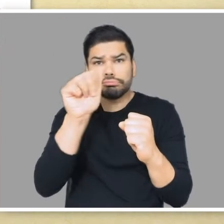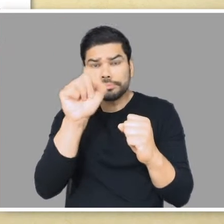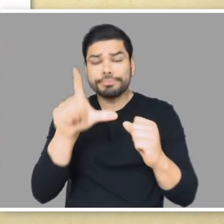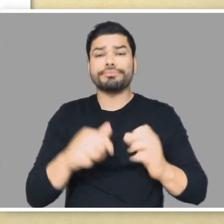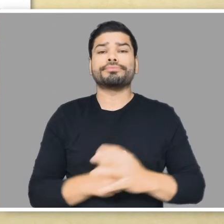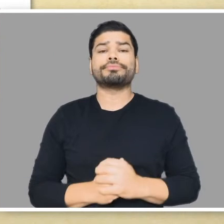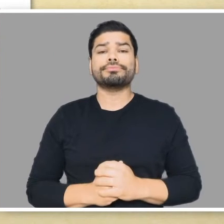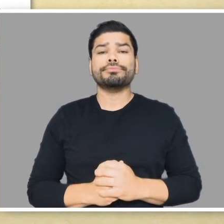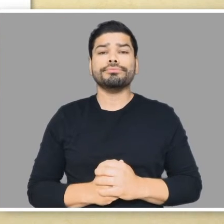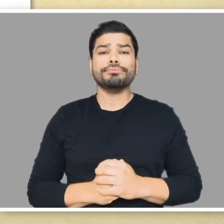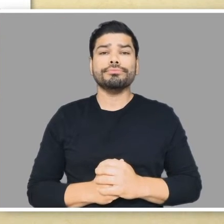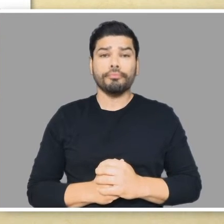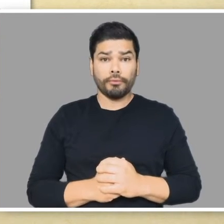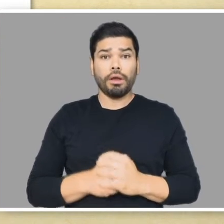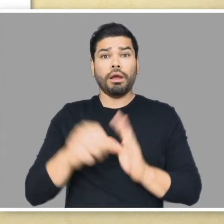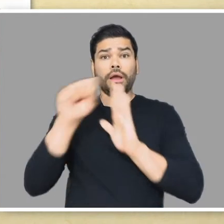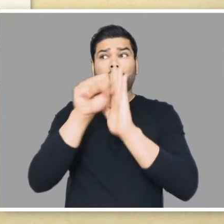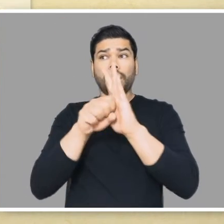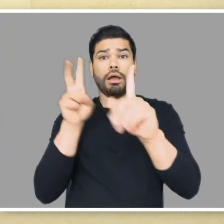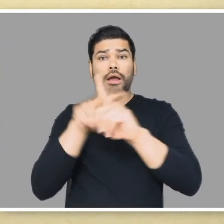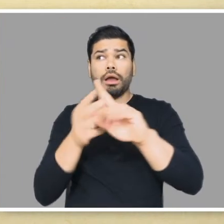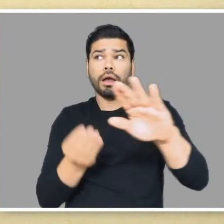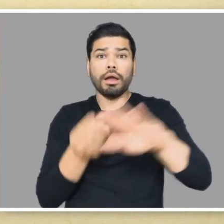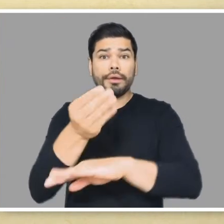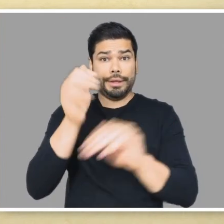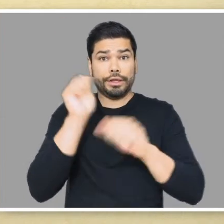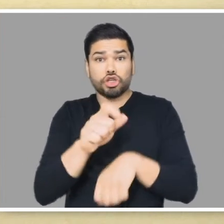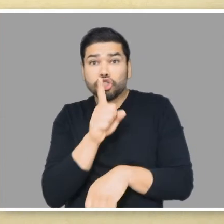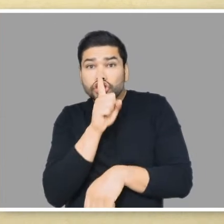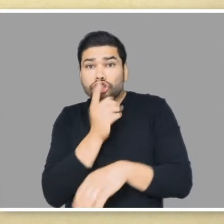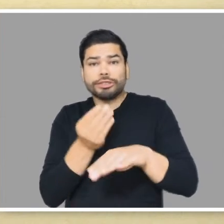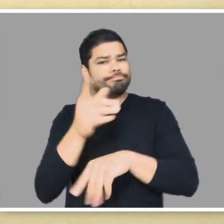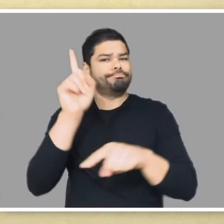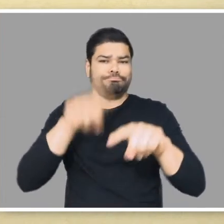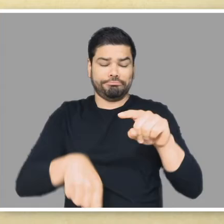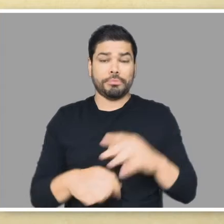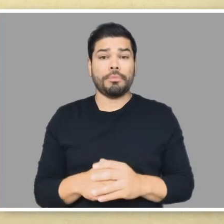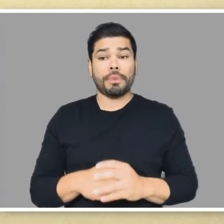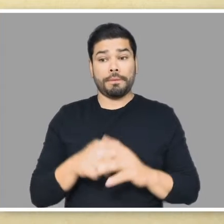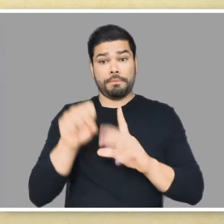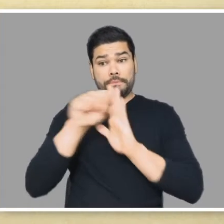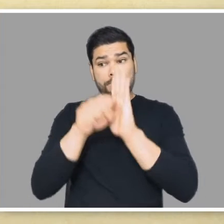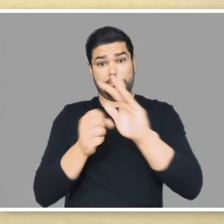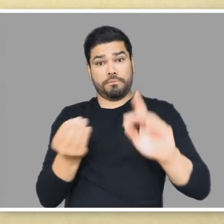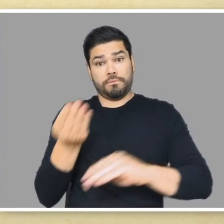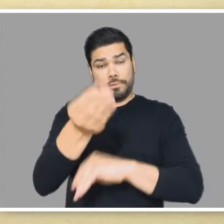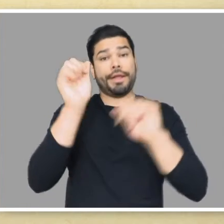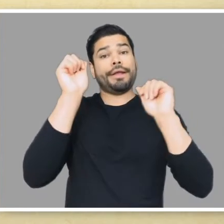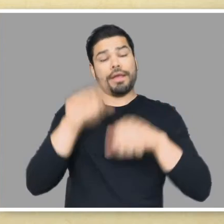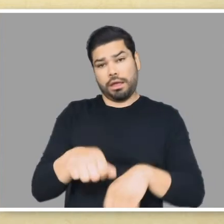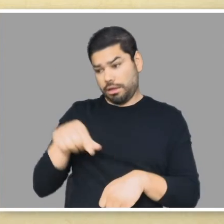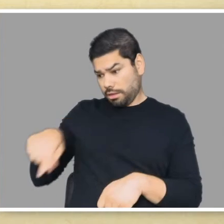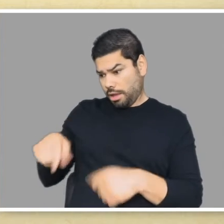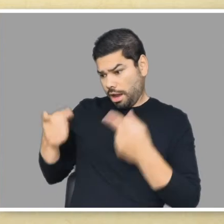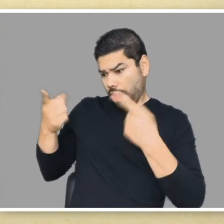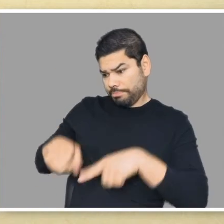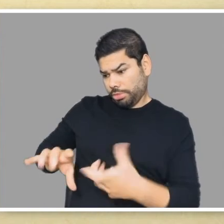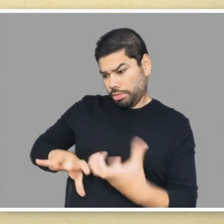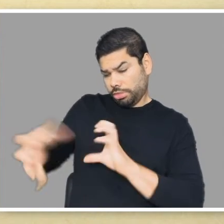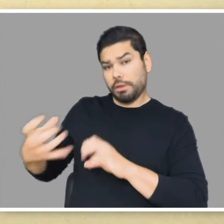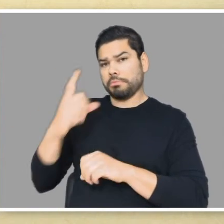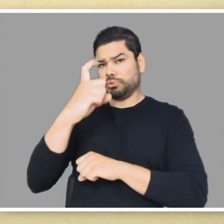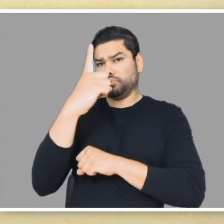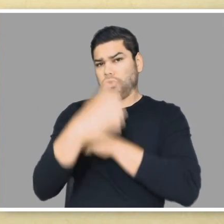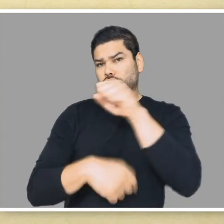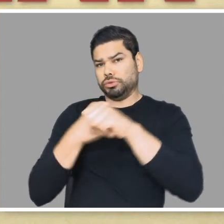in their native language. Complaints cannot be filed anonymously, and a state complaint must be received by ADE